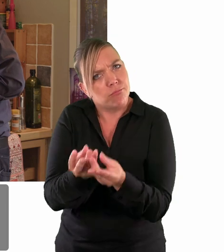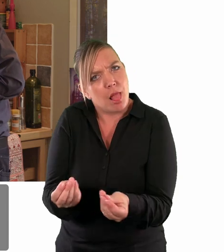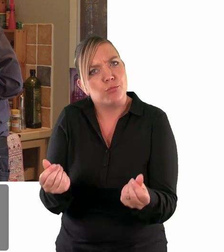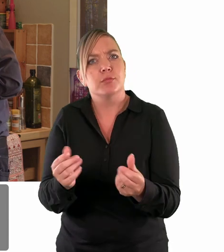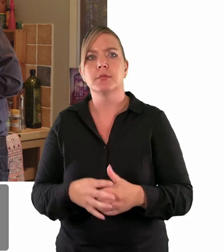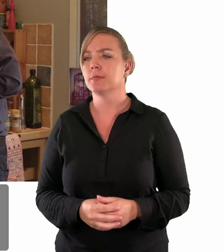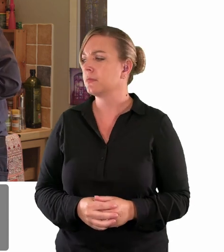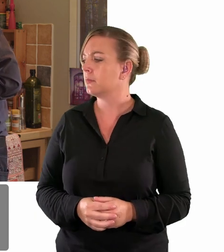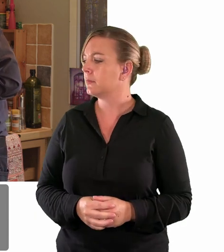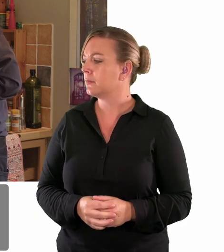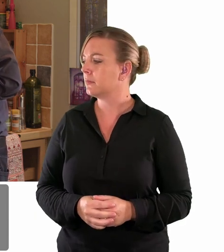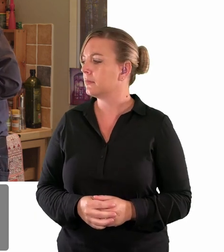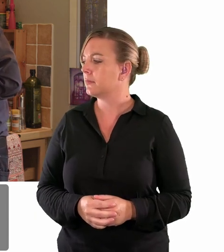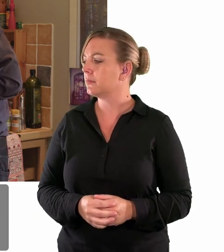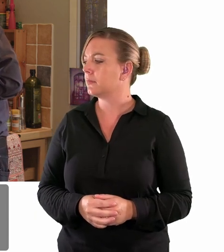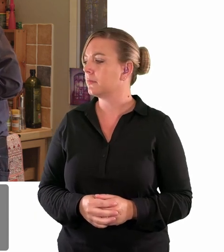So people like to